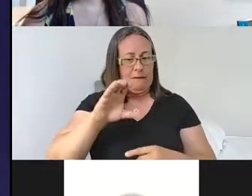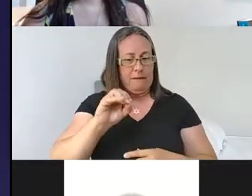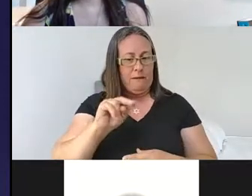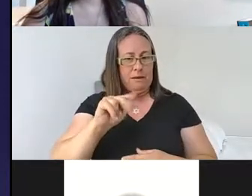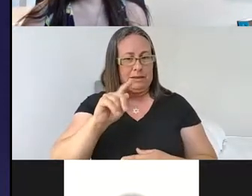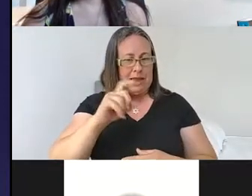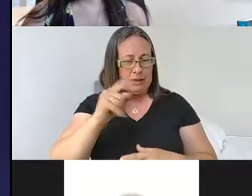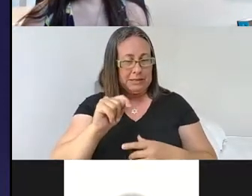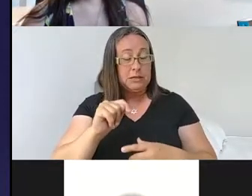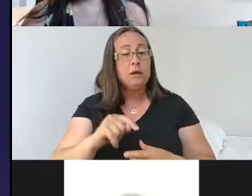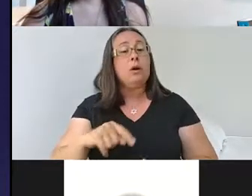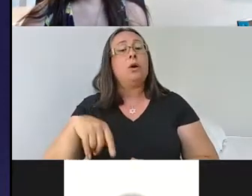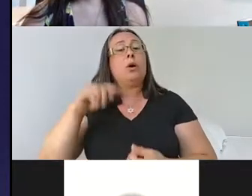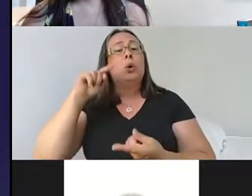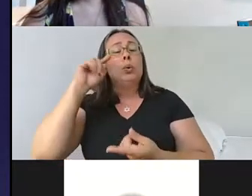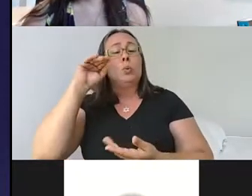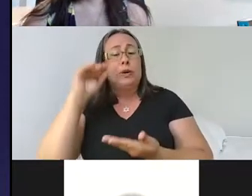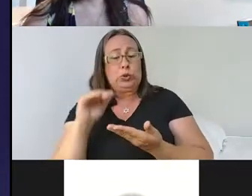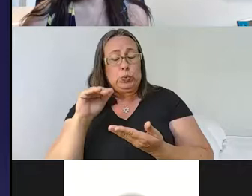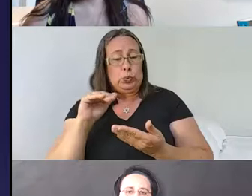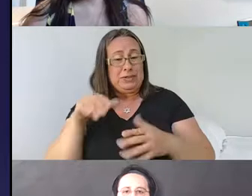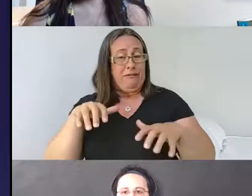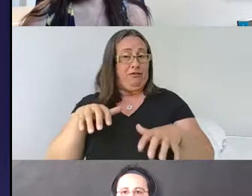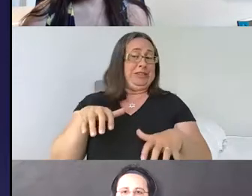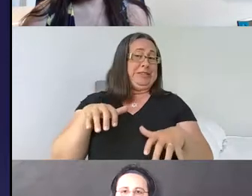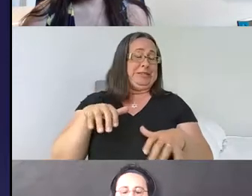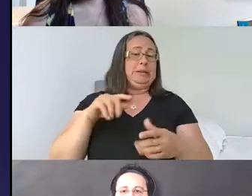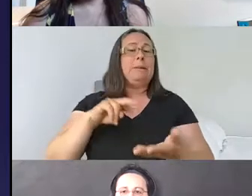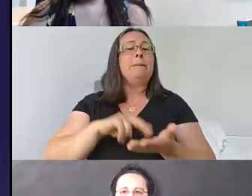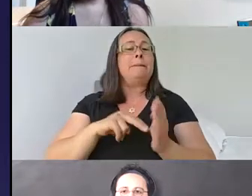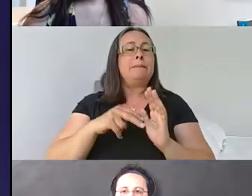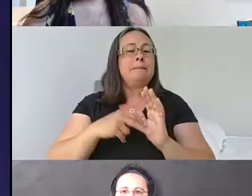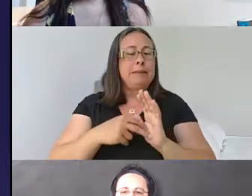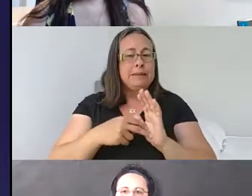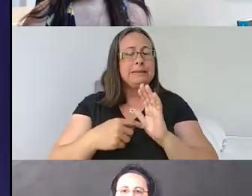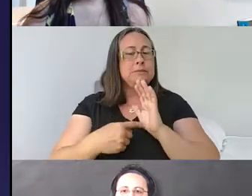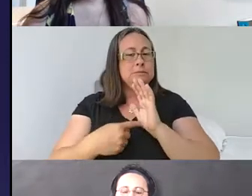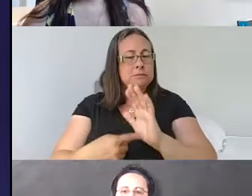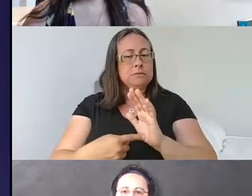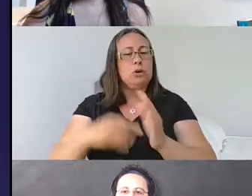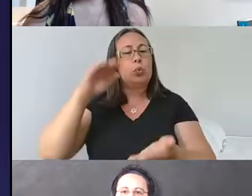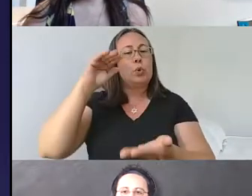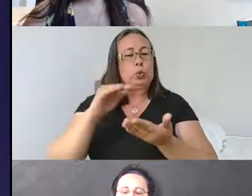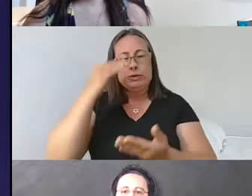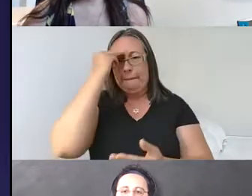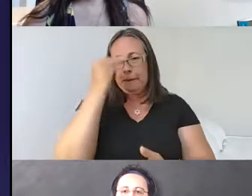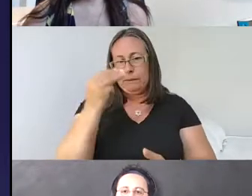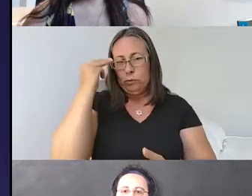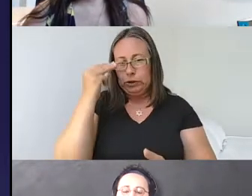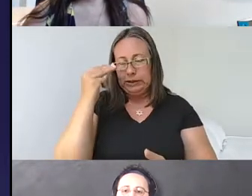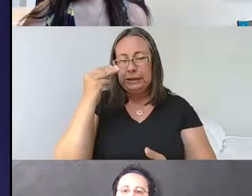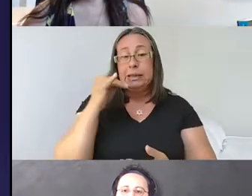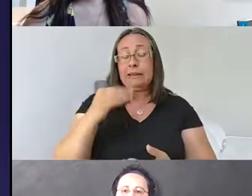reduced freezing in this task suggests reduced memory of that context. And so when the animals that had this posterior